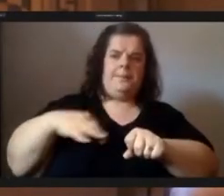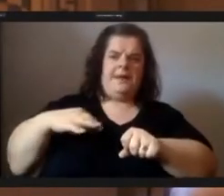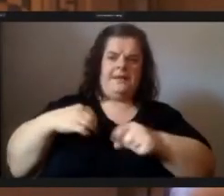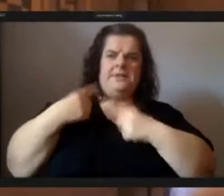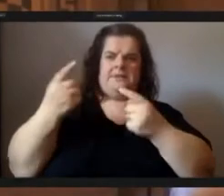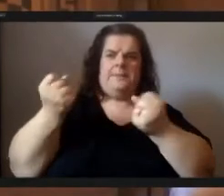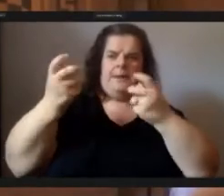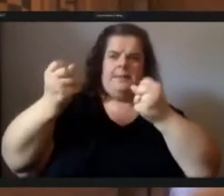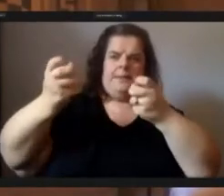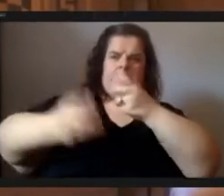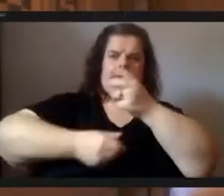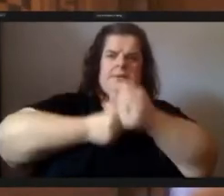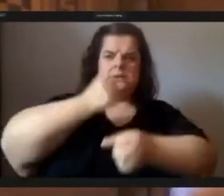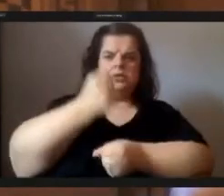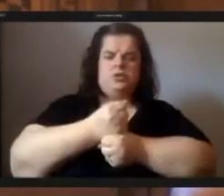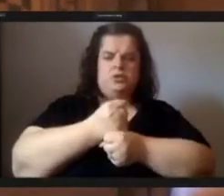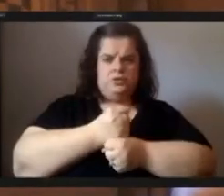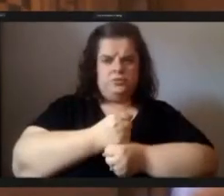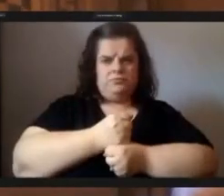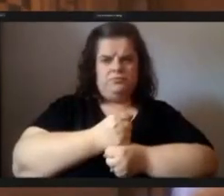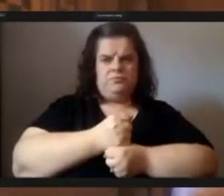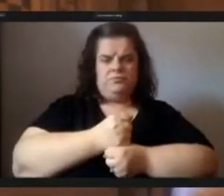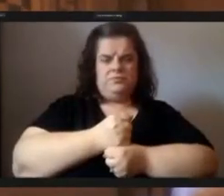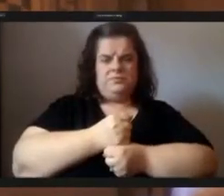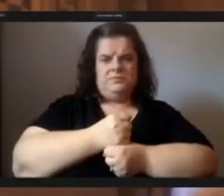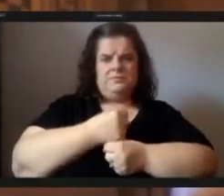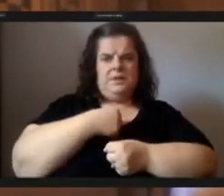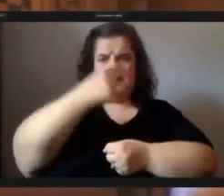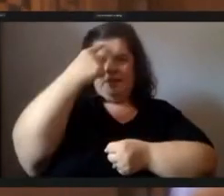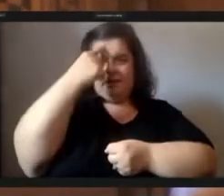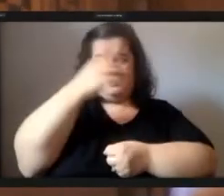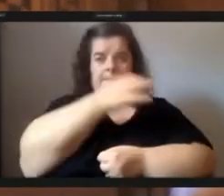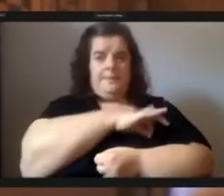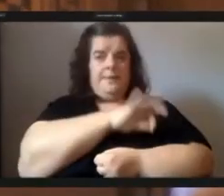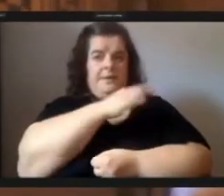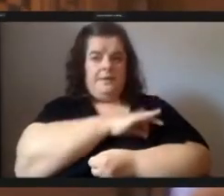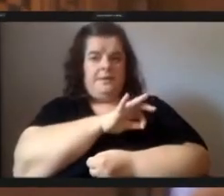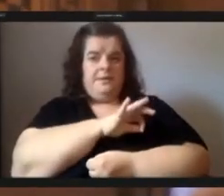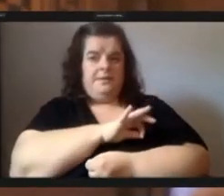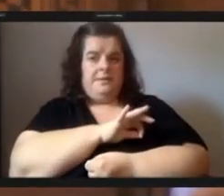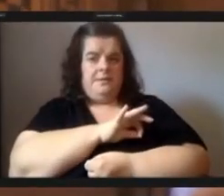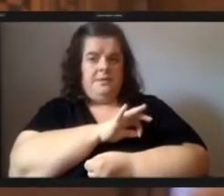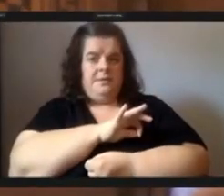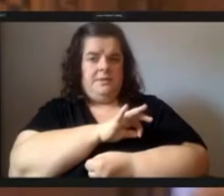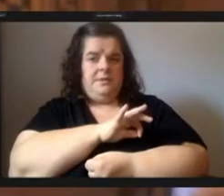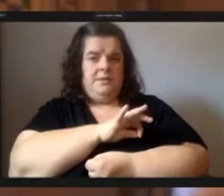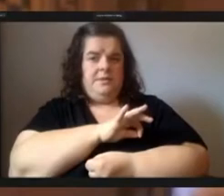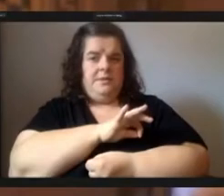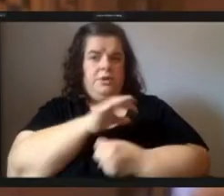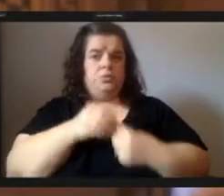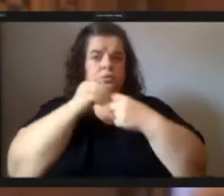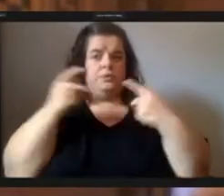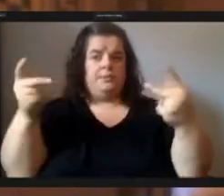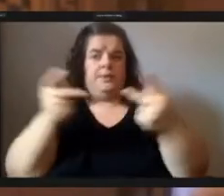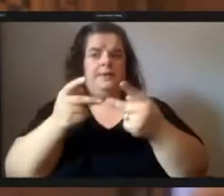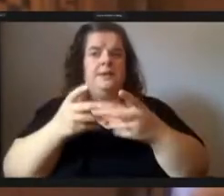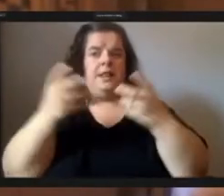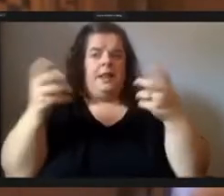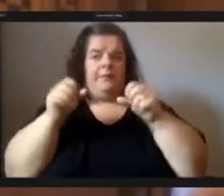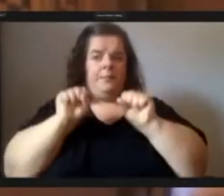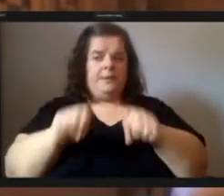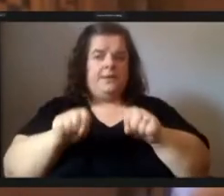and i think that pittsburgh is a unique place and has a lot of potential